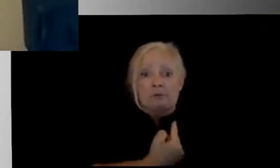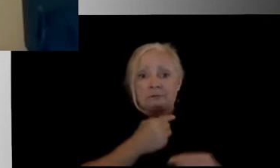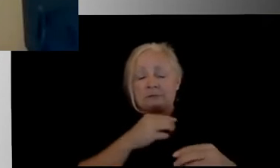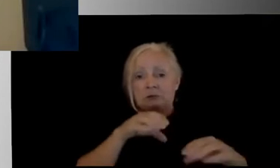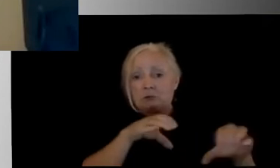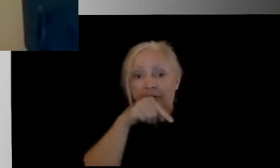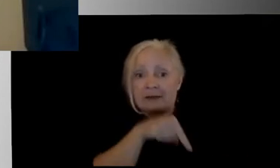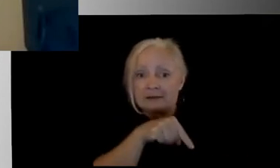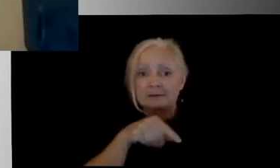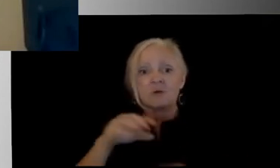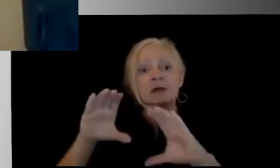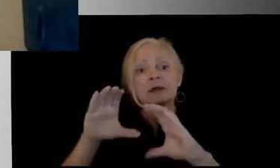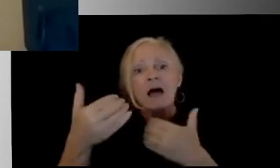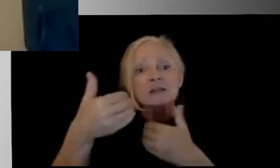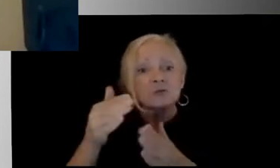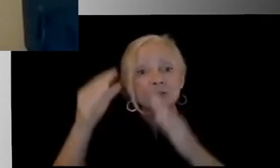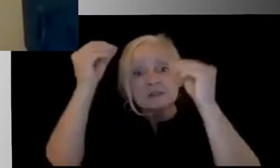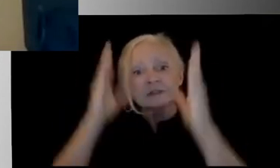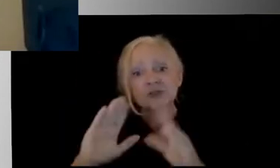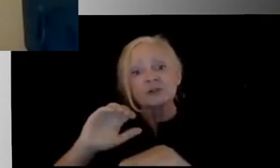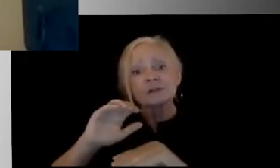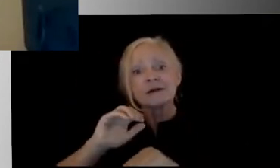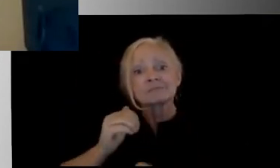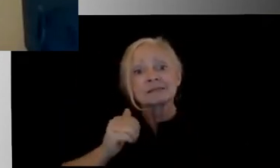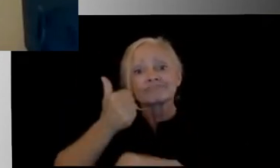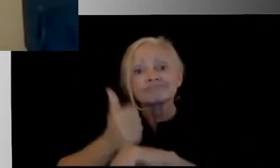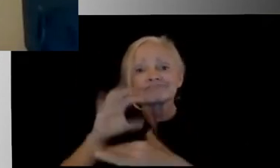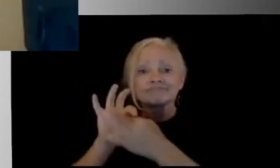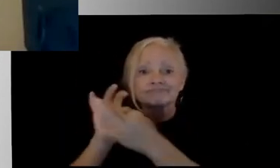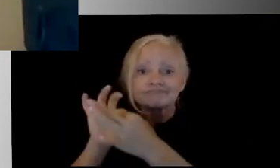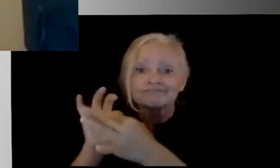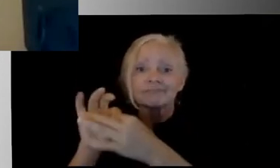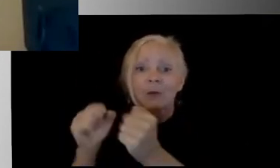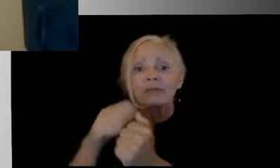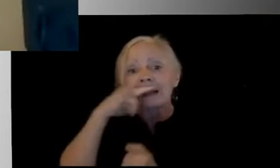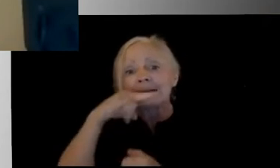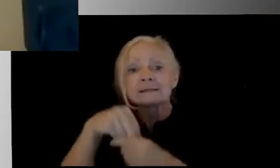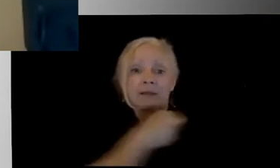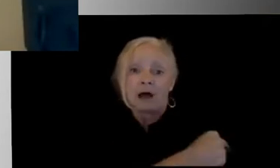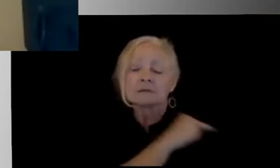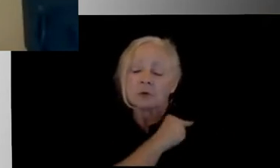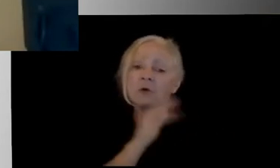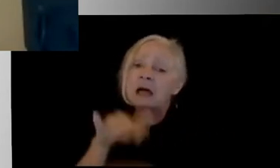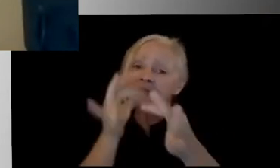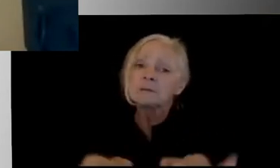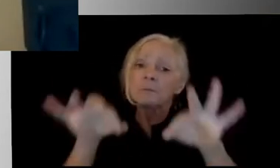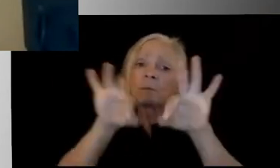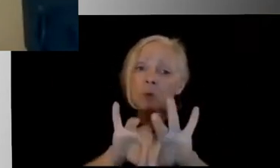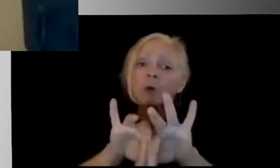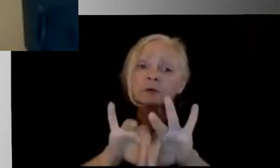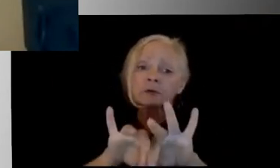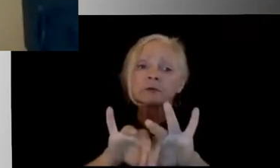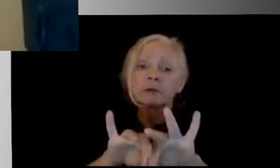know, those classroom teachers establishing those connections with the kids while they're here in the hospital is so meaningful. And knowing that investment